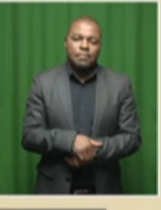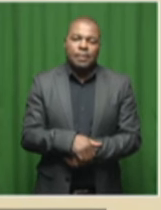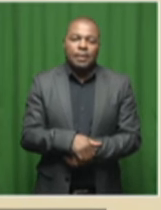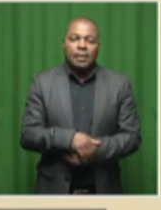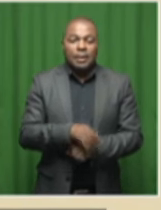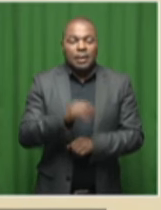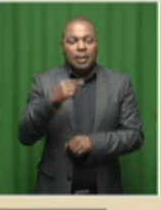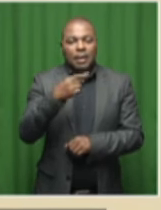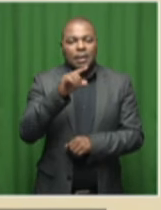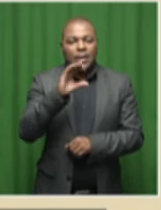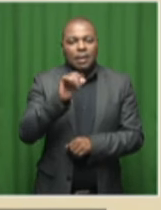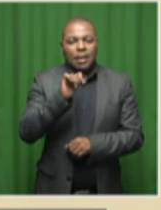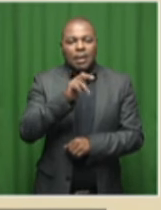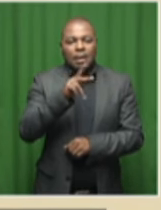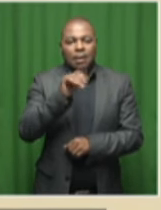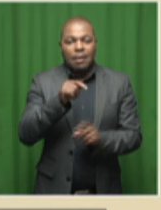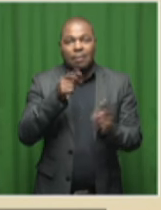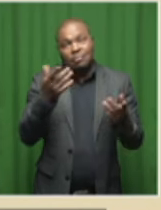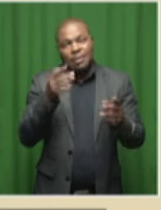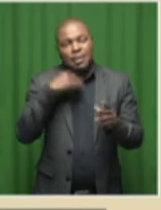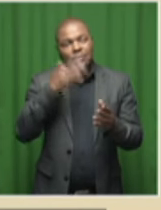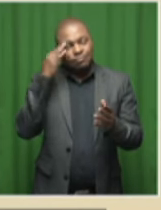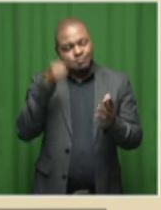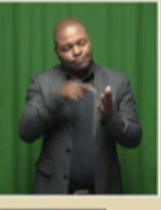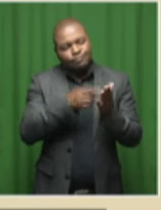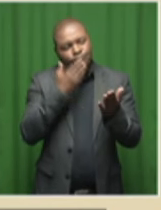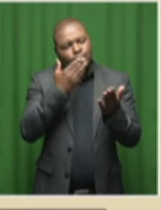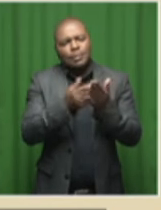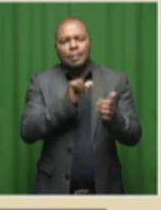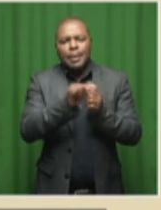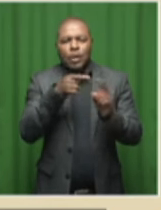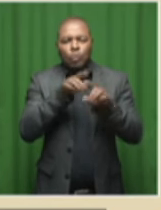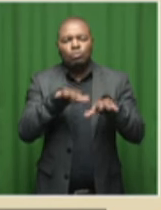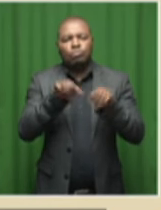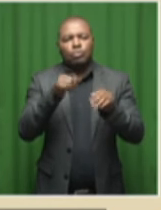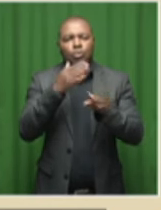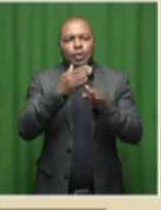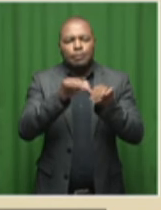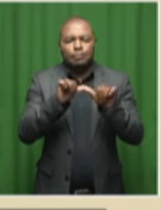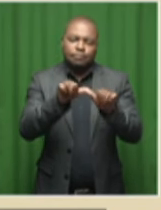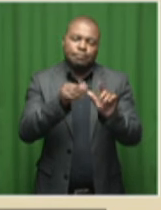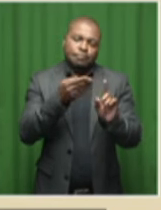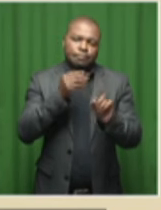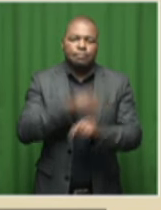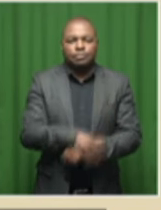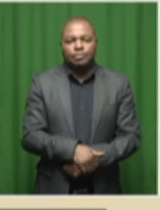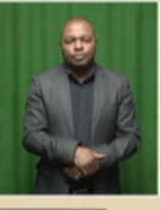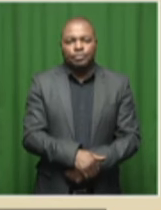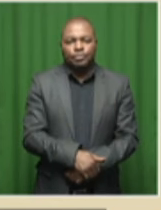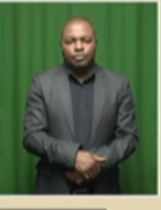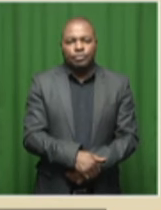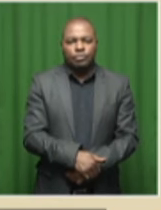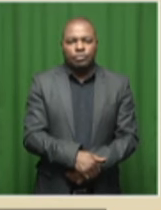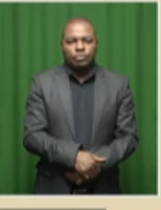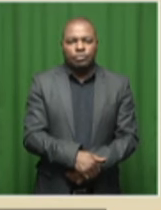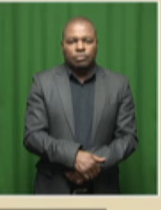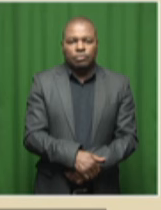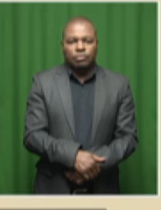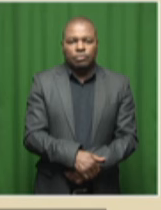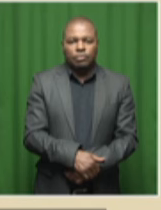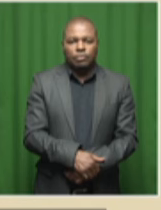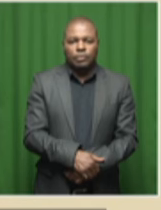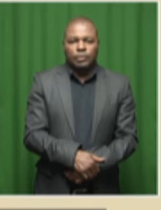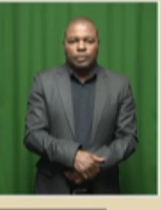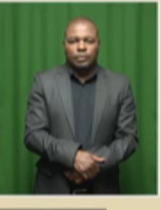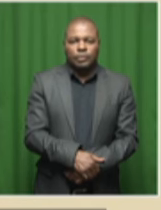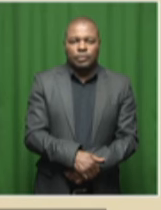while Galeca remains the recommended candidate to take up the hot seat. Udelani Philippe, S.A.B.C.